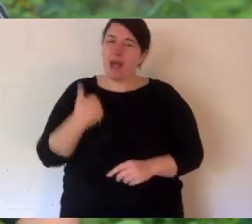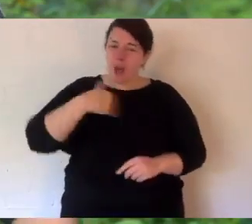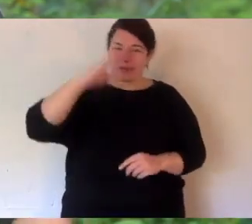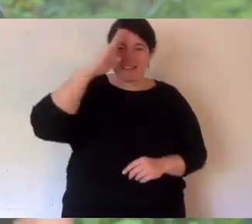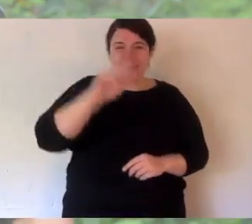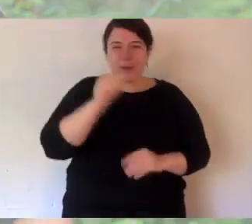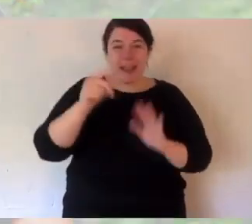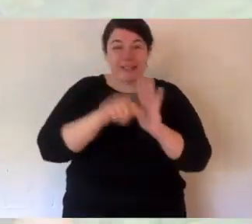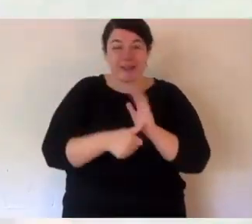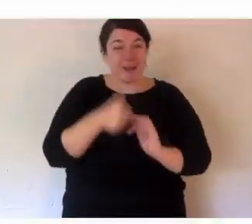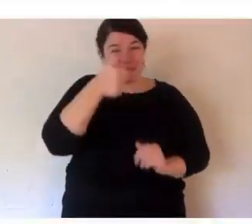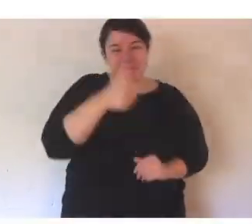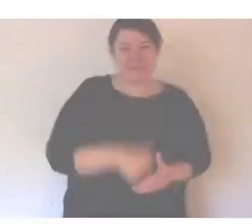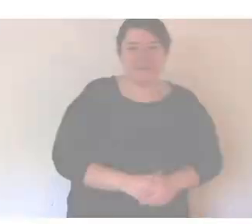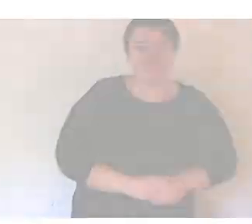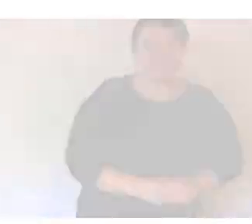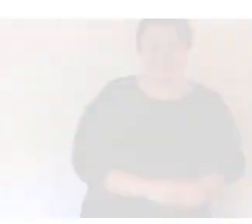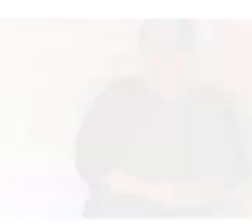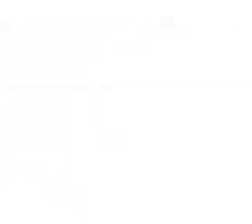next time.